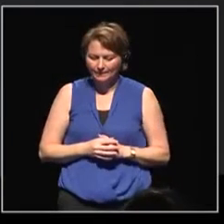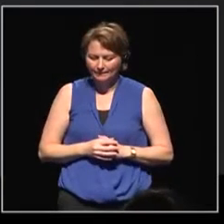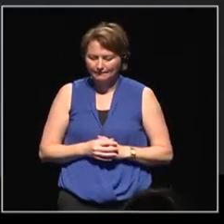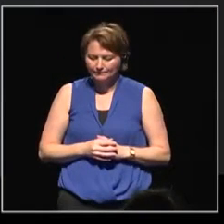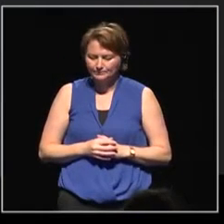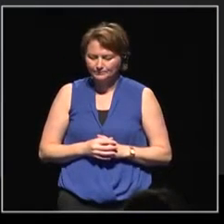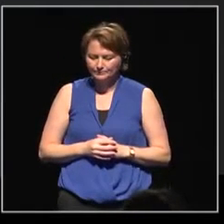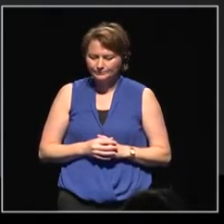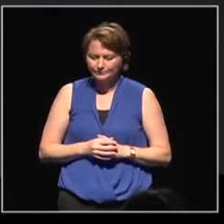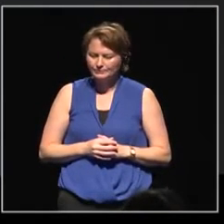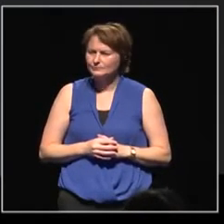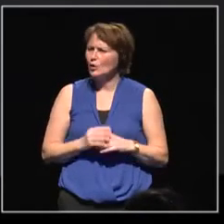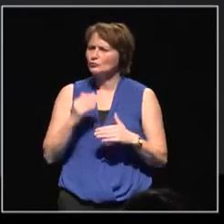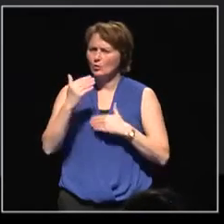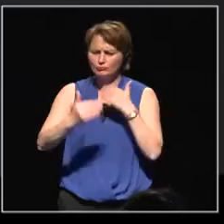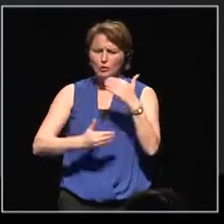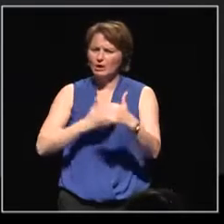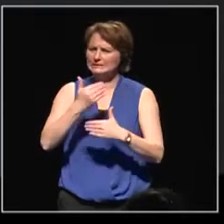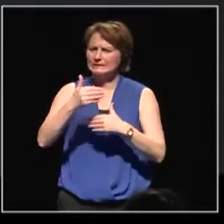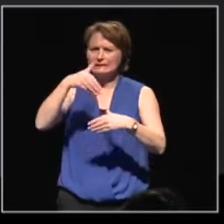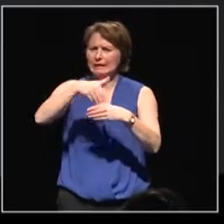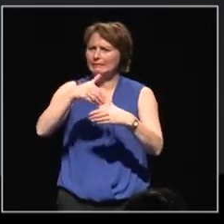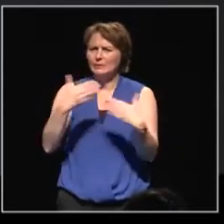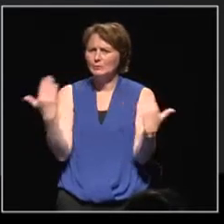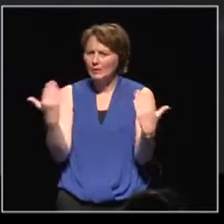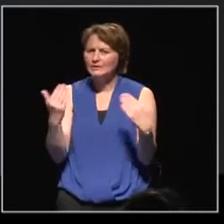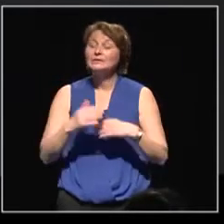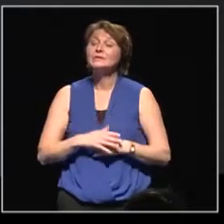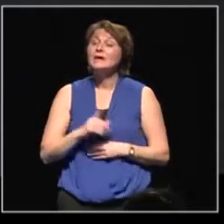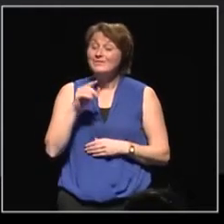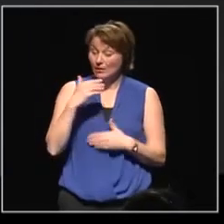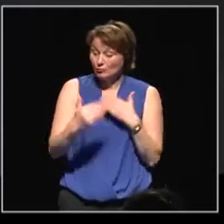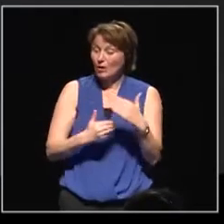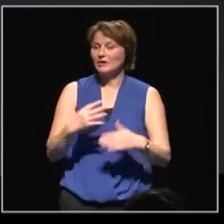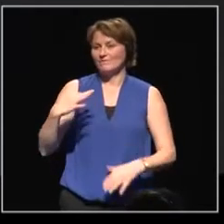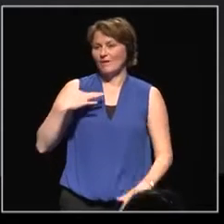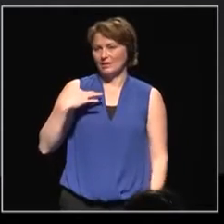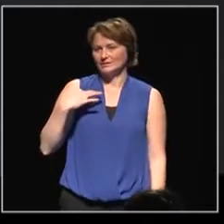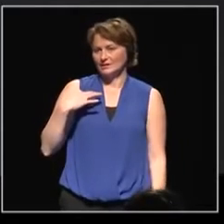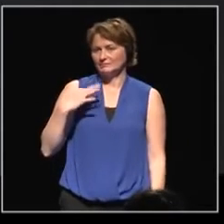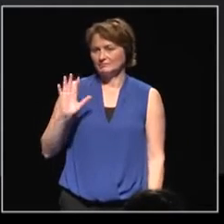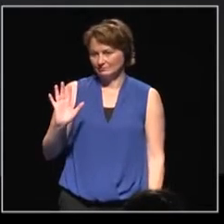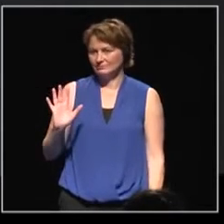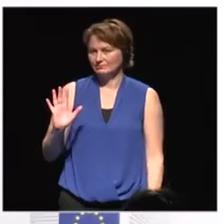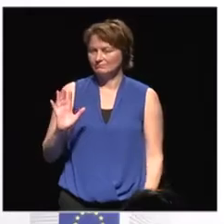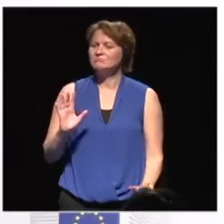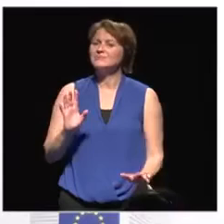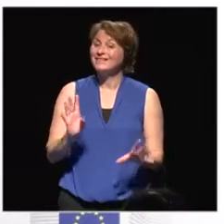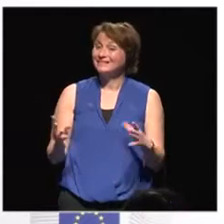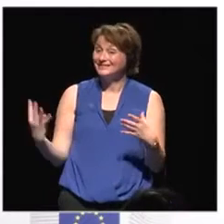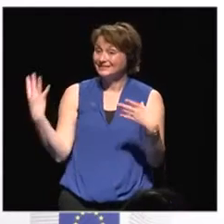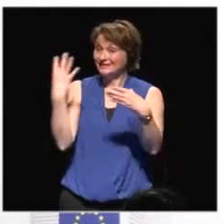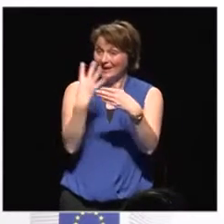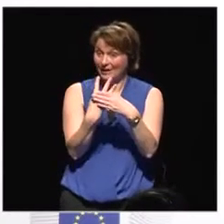A little insight to the process itself, just to say it's a voluntary process. So key stakeholders in the